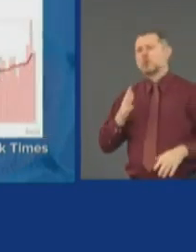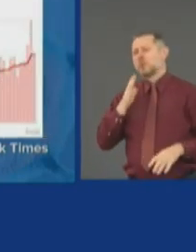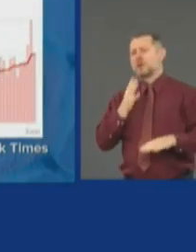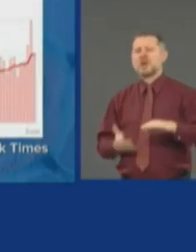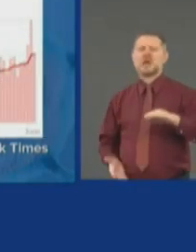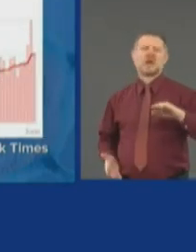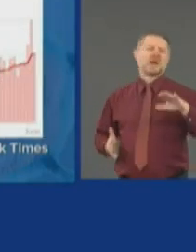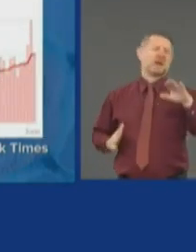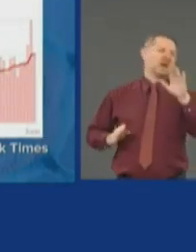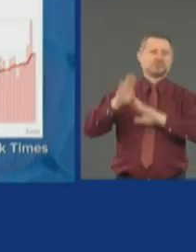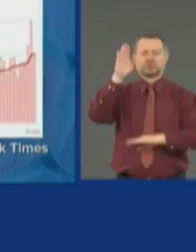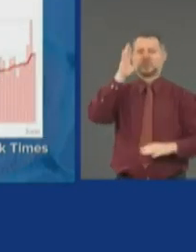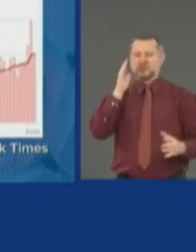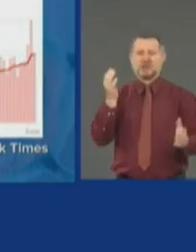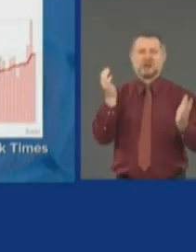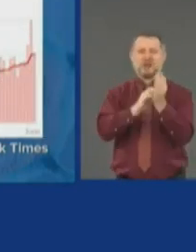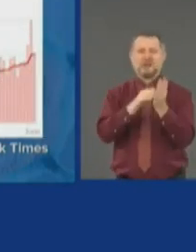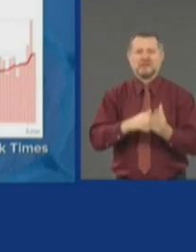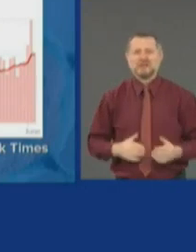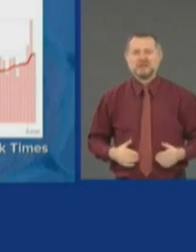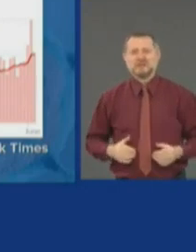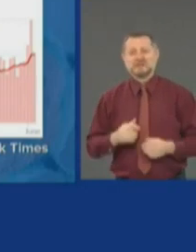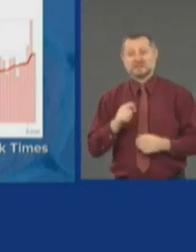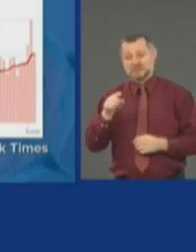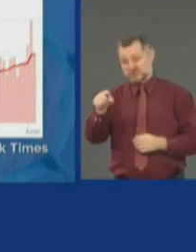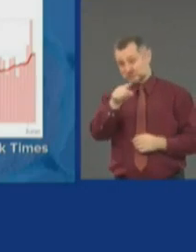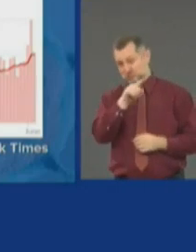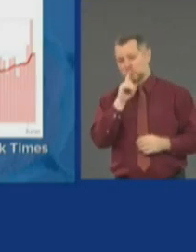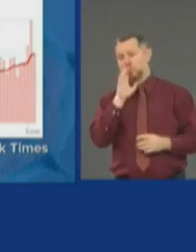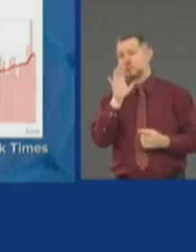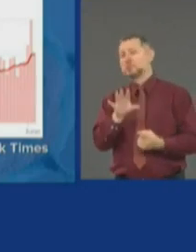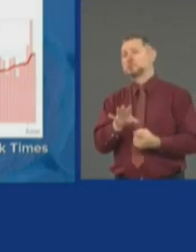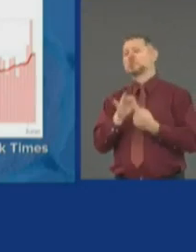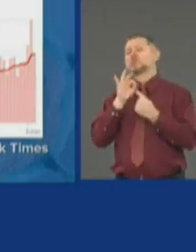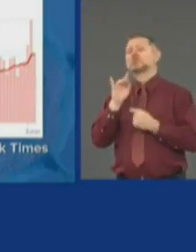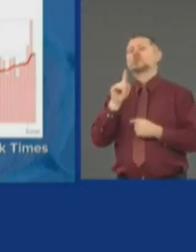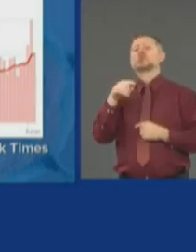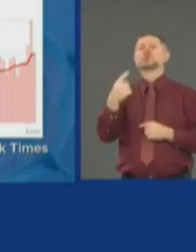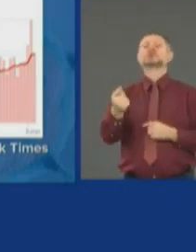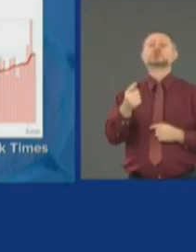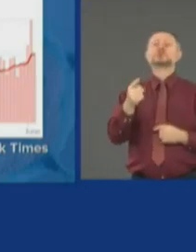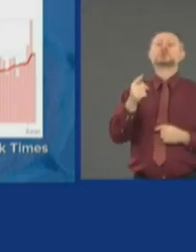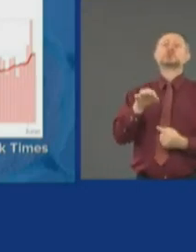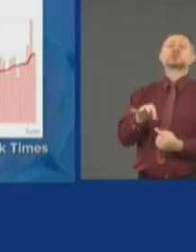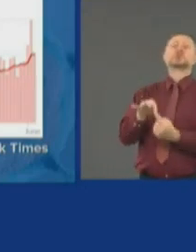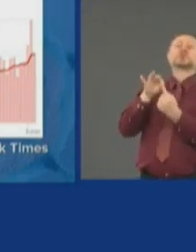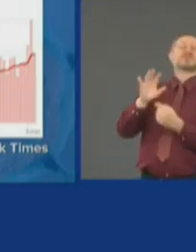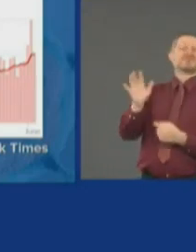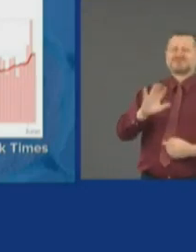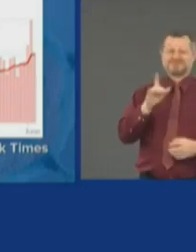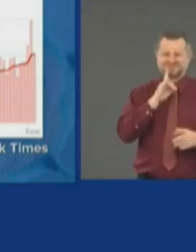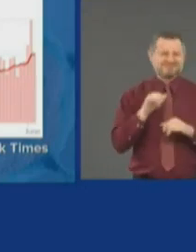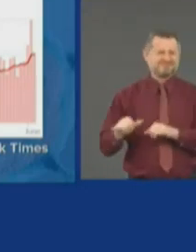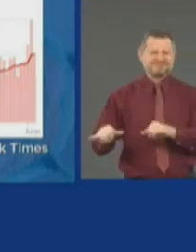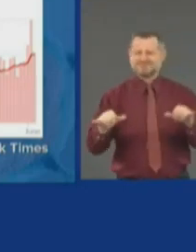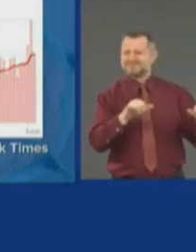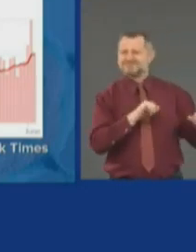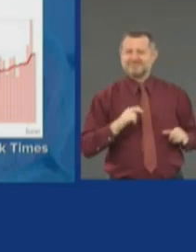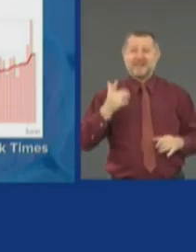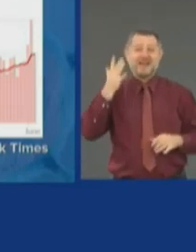the exception. It's almost the rule. California, you look at them